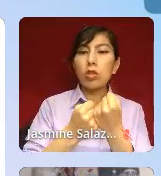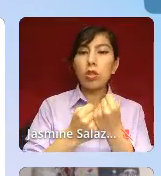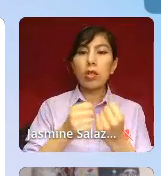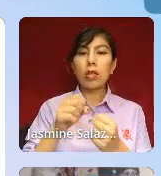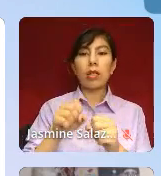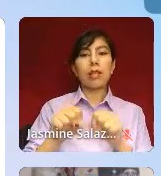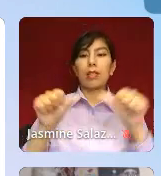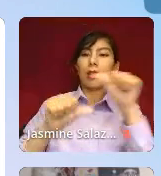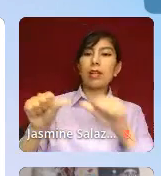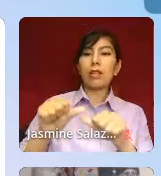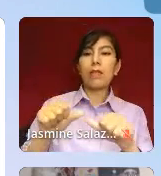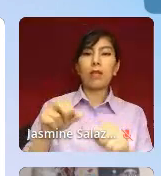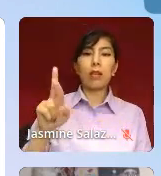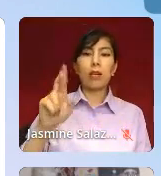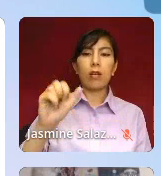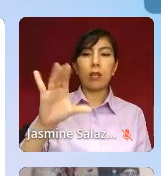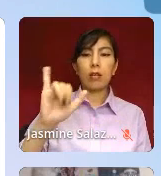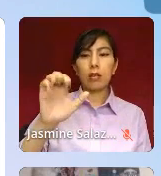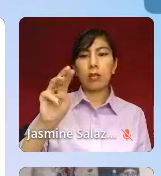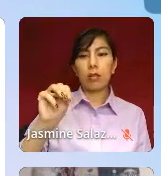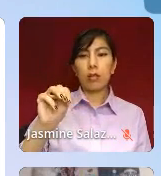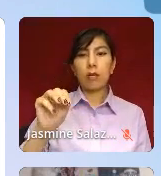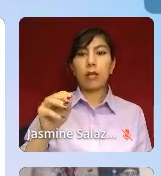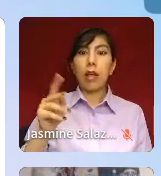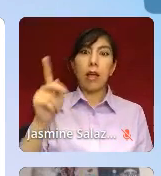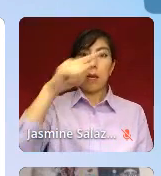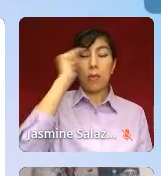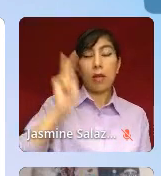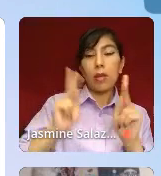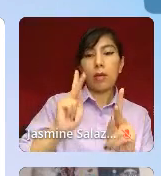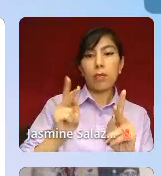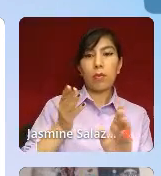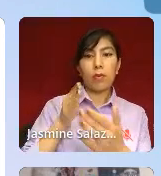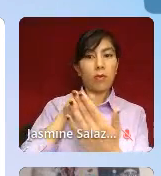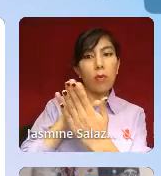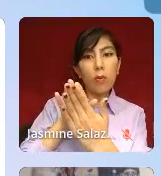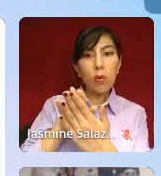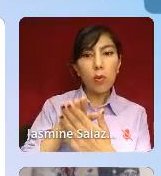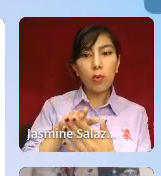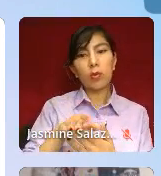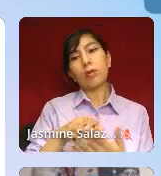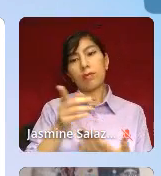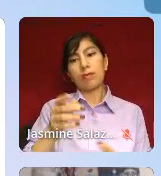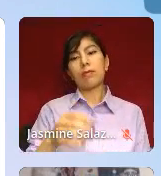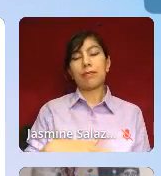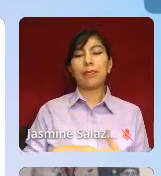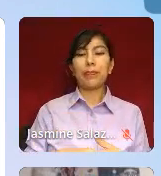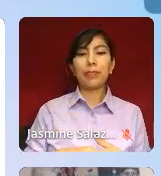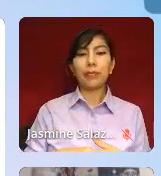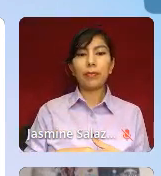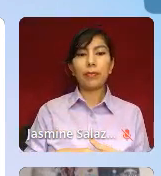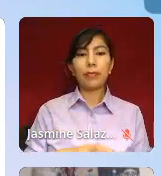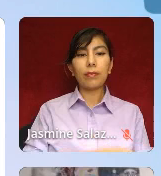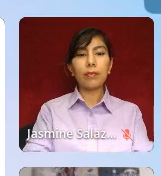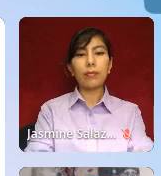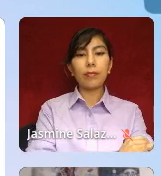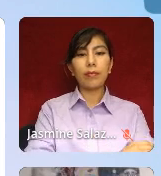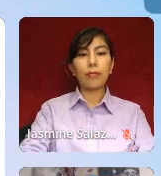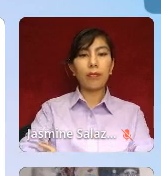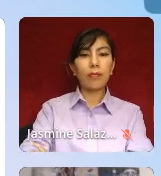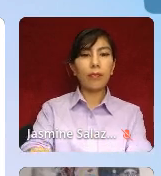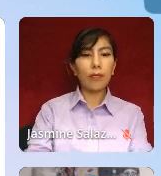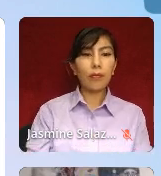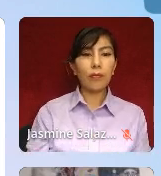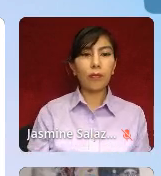that Black people have faced in the field of psychology. So in 2021, the American Psychiatric Association apologized to